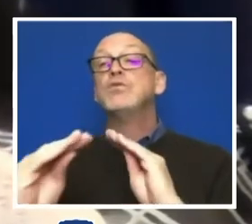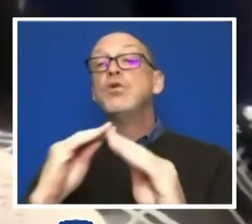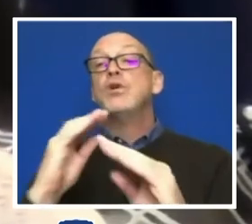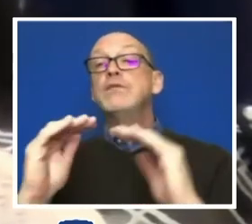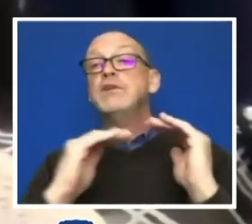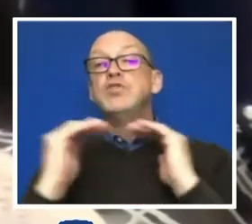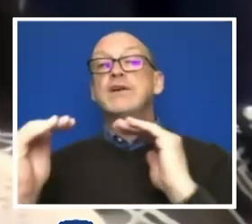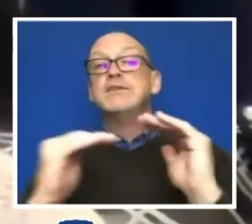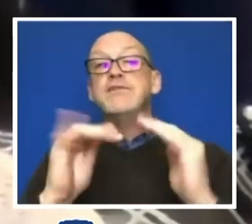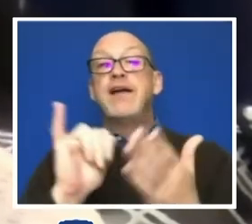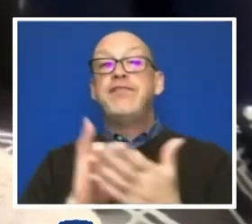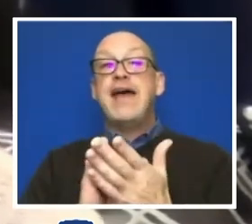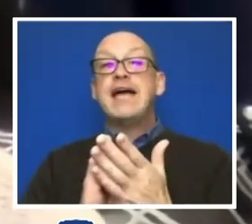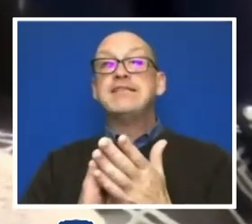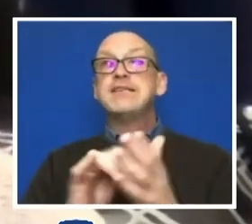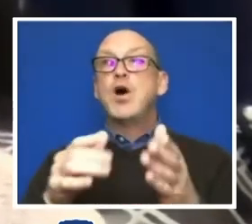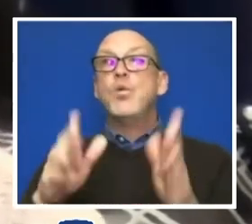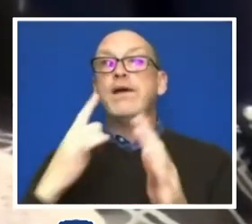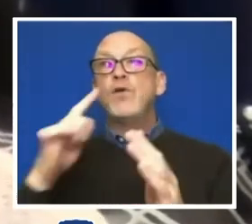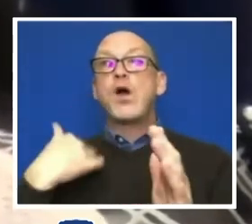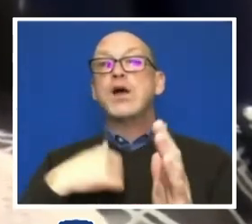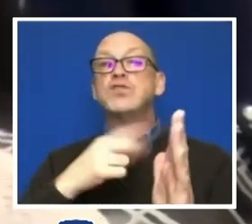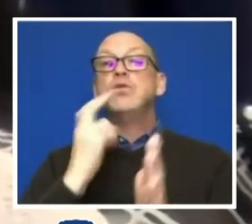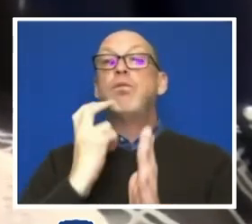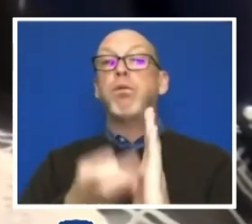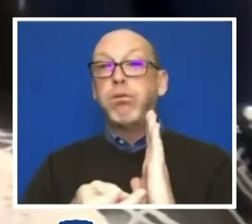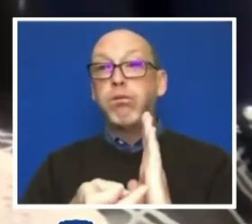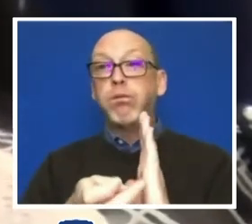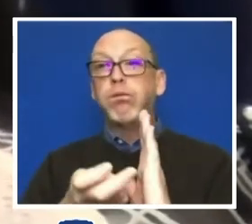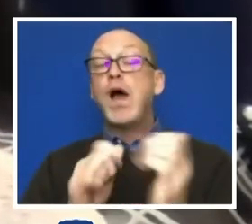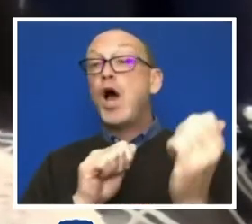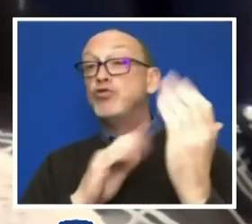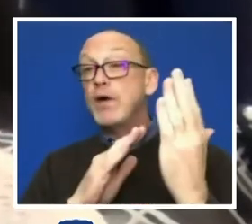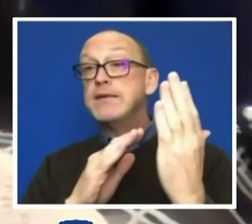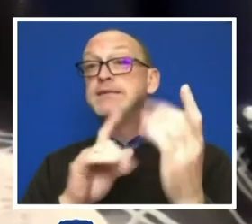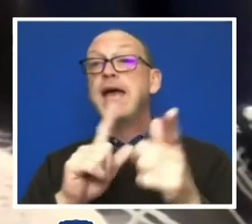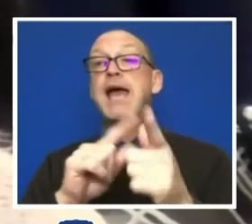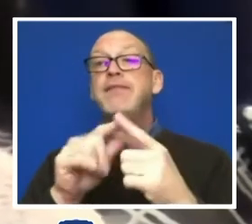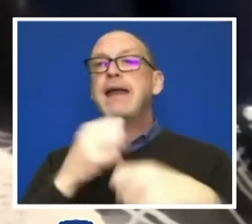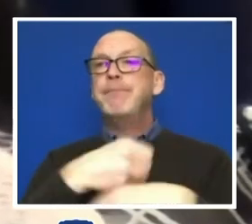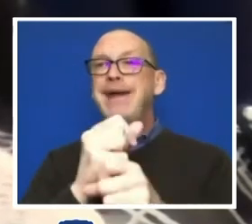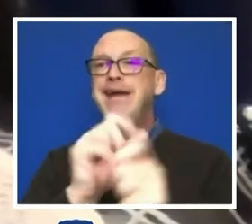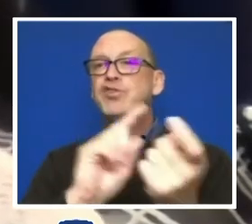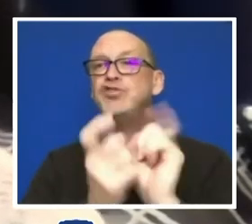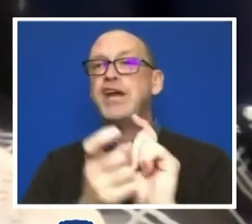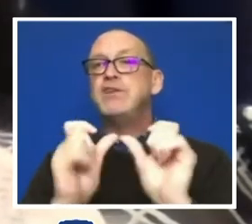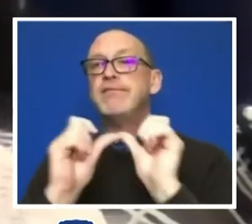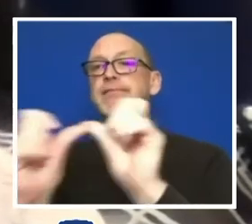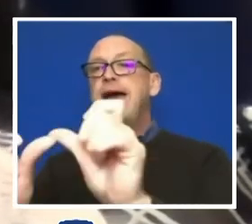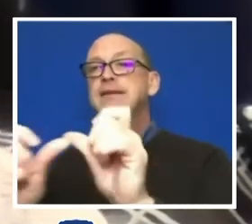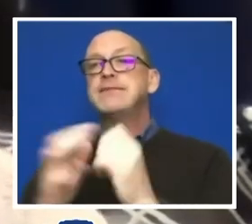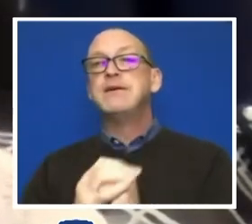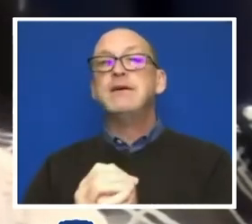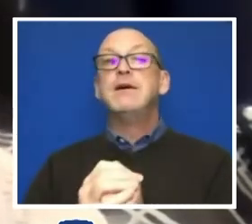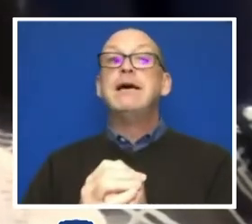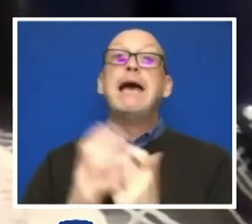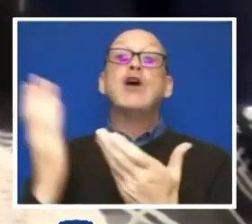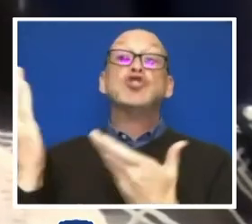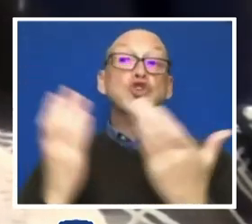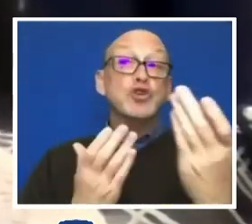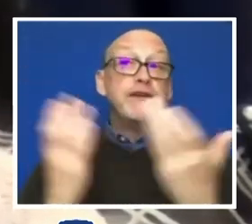way to dive into the harm, address it, and cultivate change that lasts. So, this would be in the form of service,